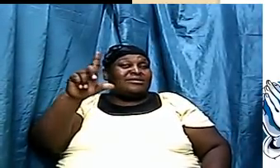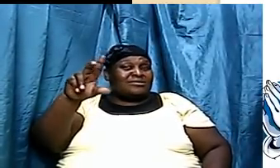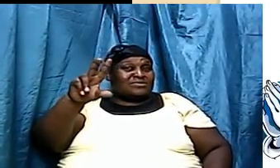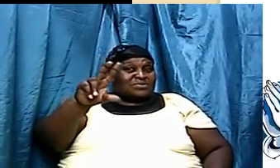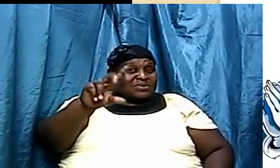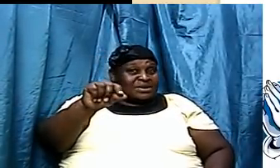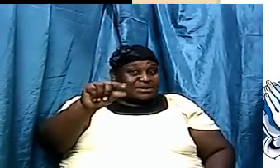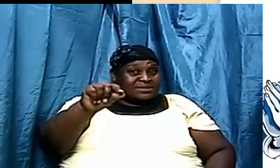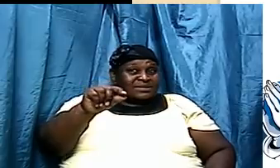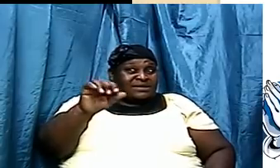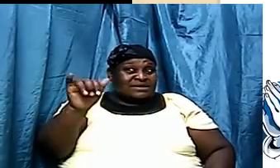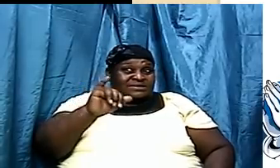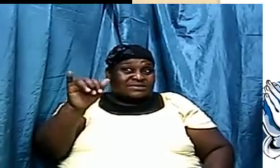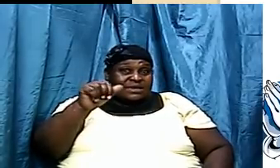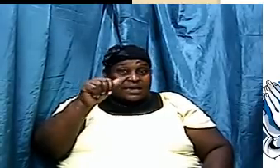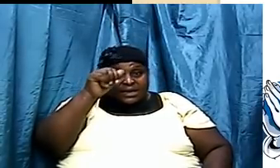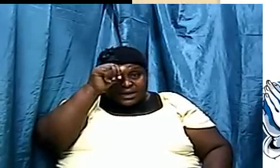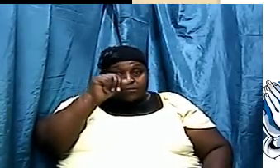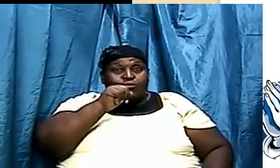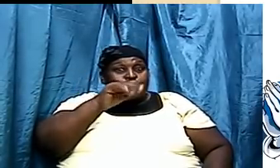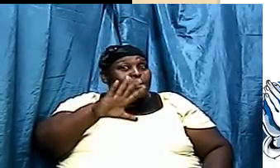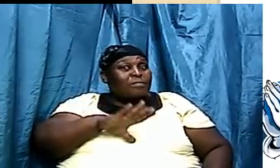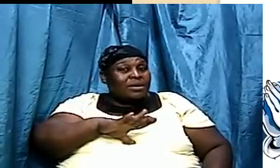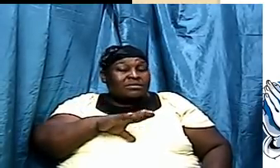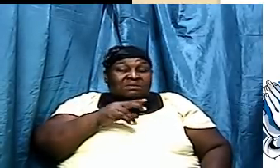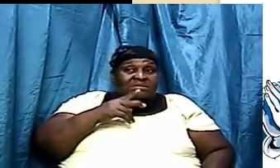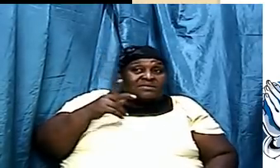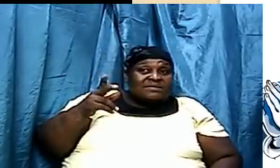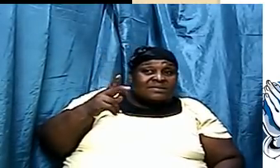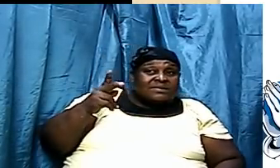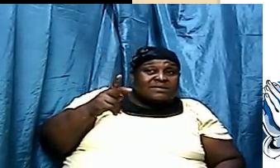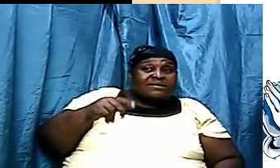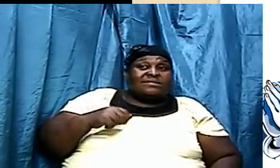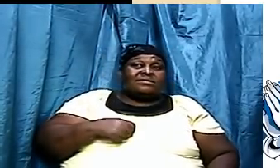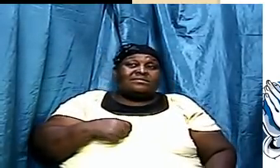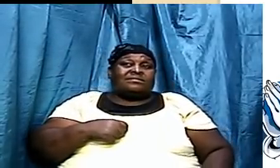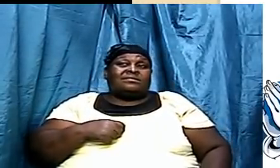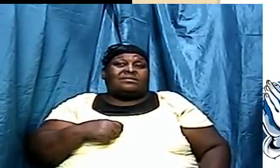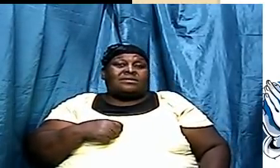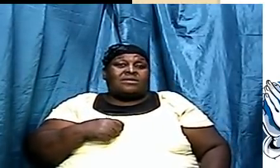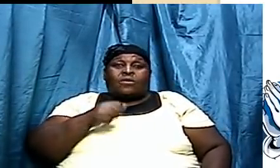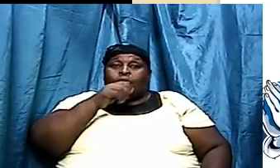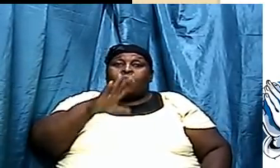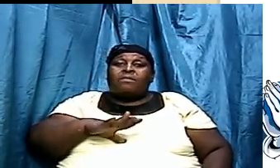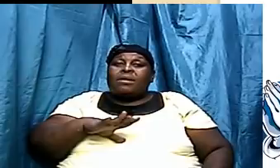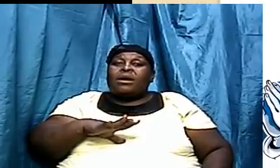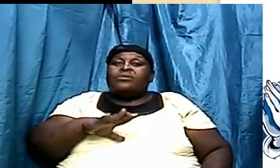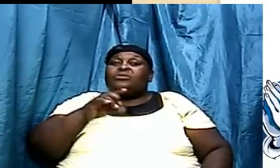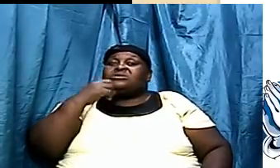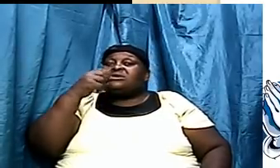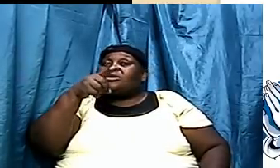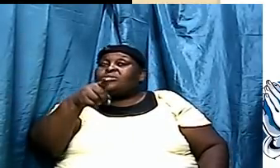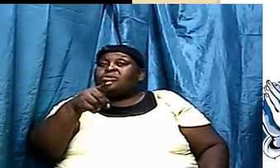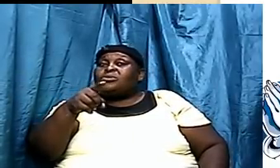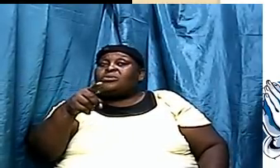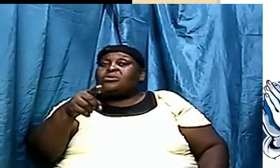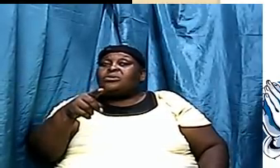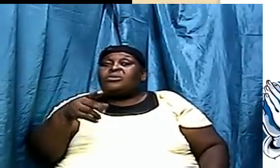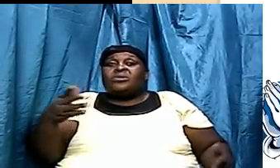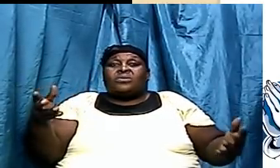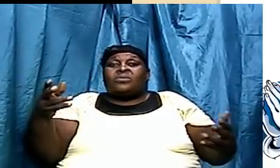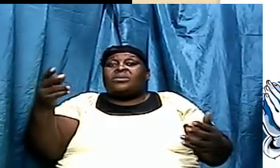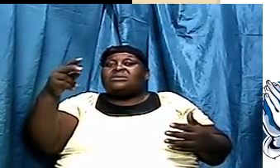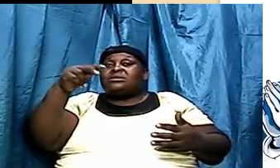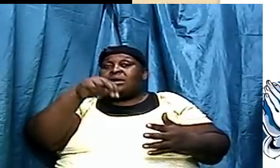you are like whoa but we move to a state of entropy women will tell you what happened to their breasts and what other things point down that you point